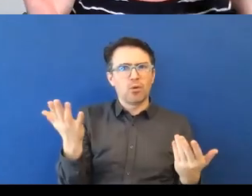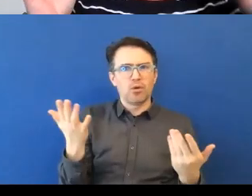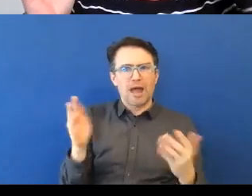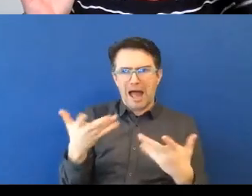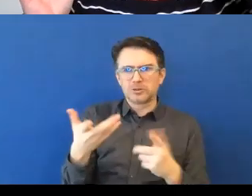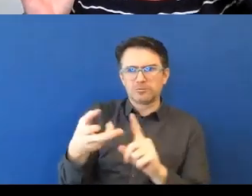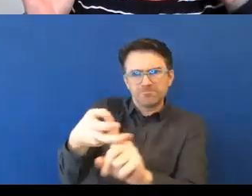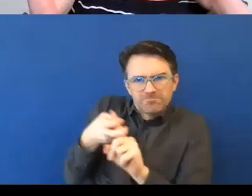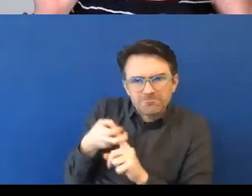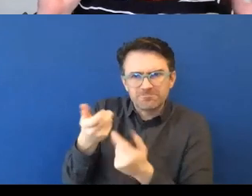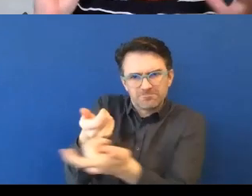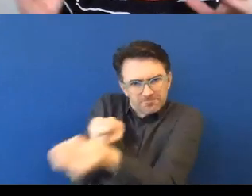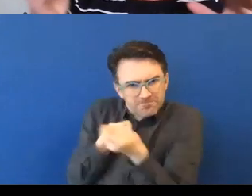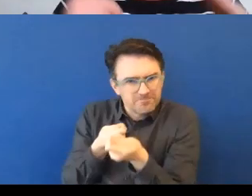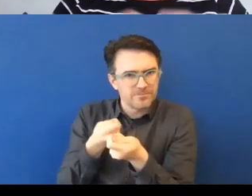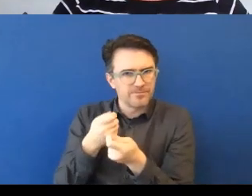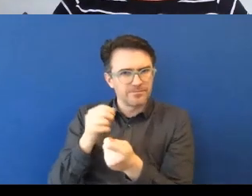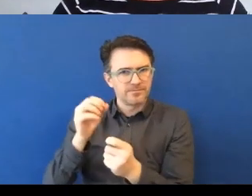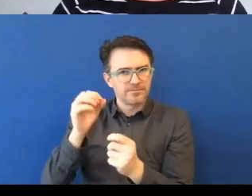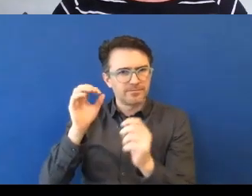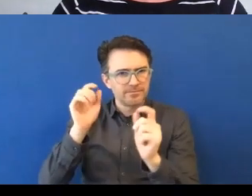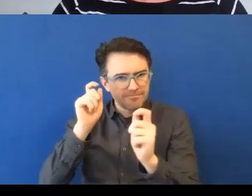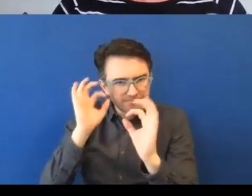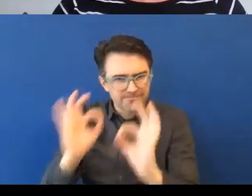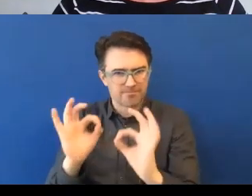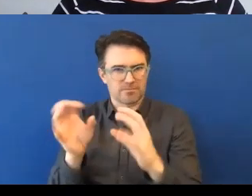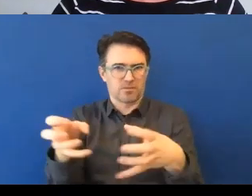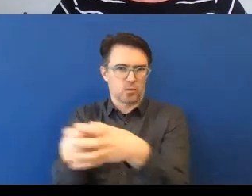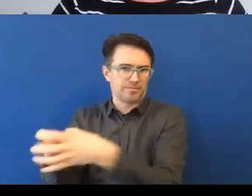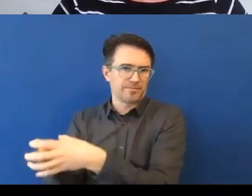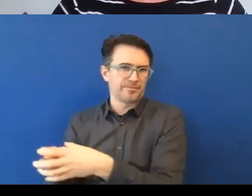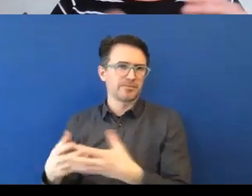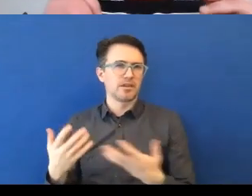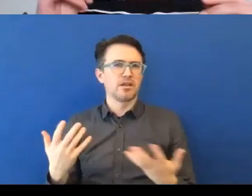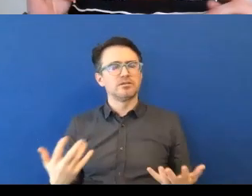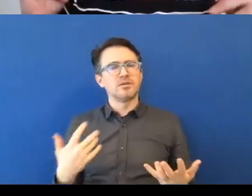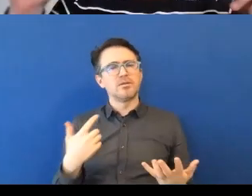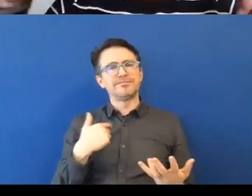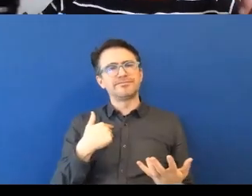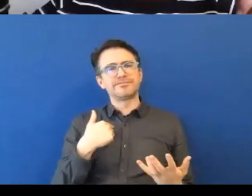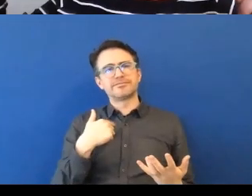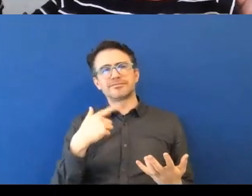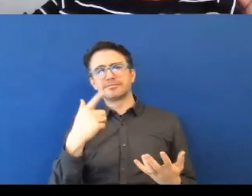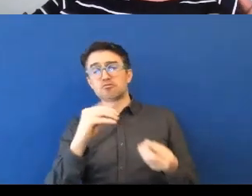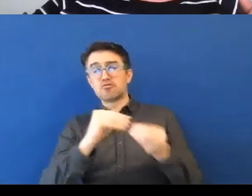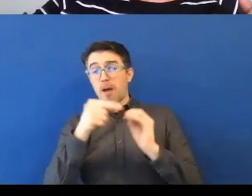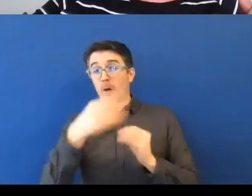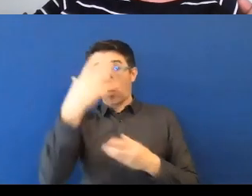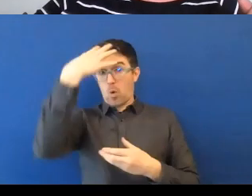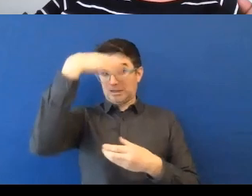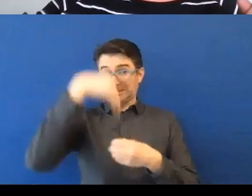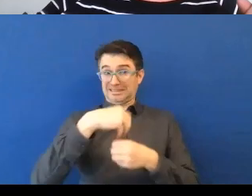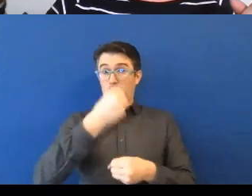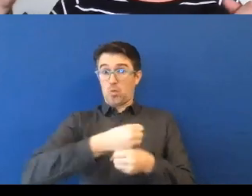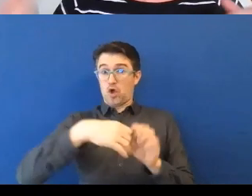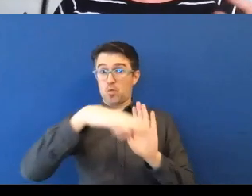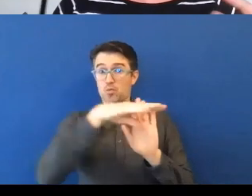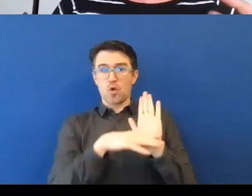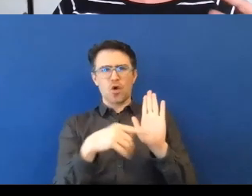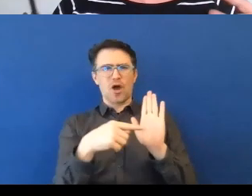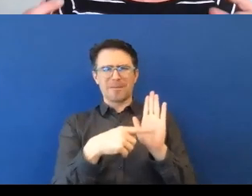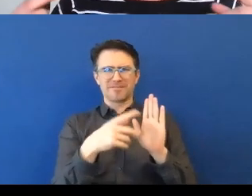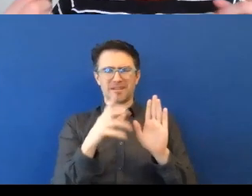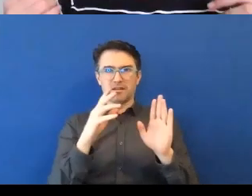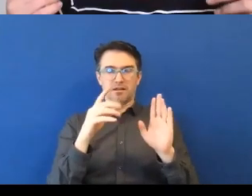think. And we're on the edge of limiting who can apply. Then there's a further complication to that, which is the